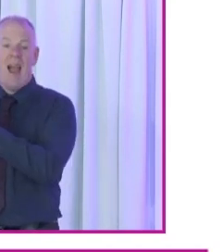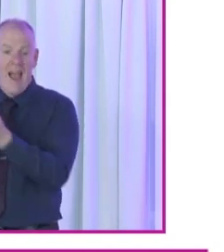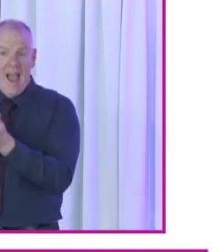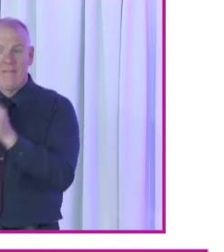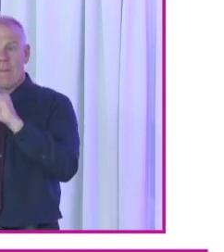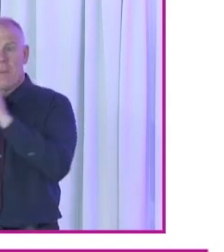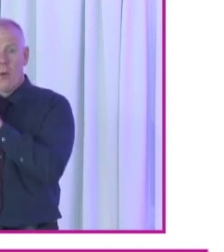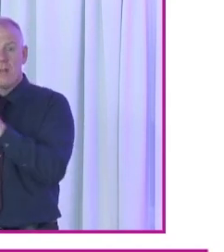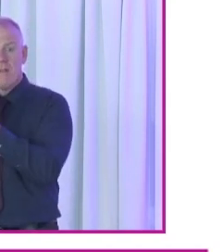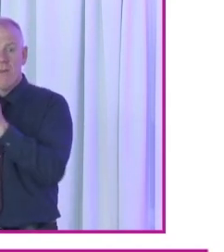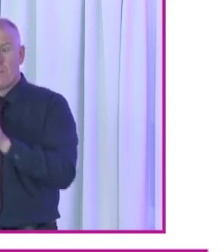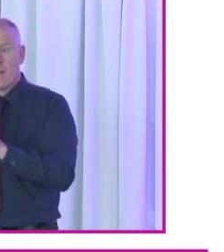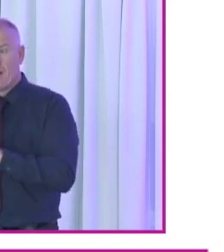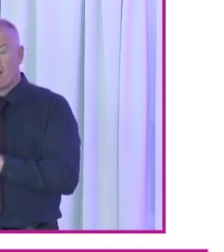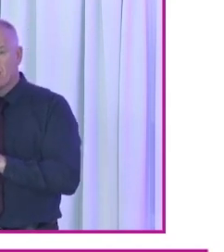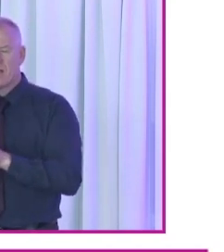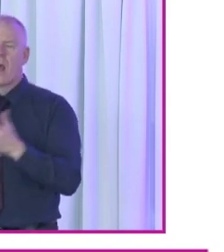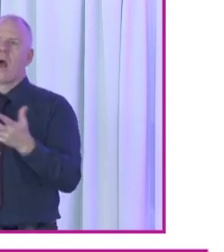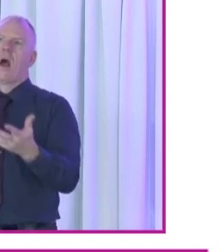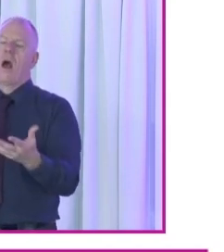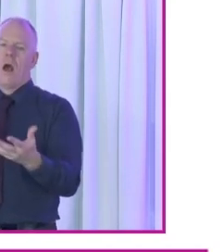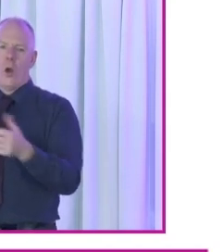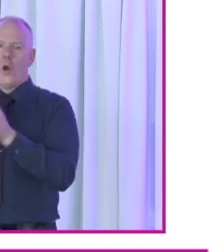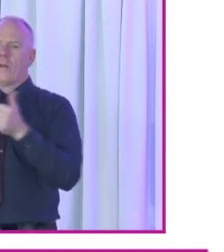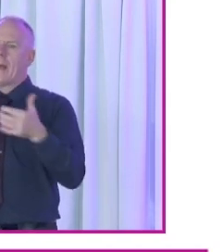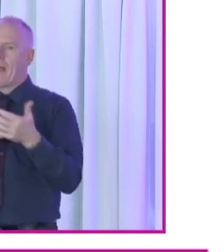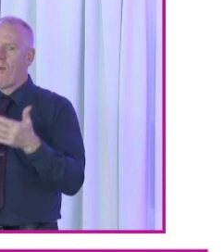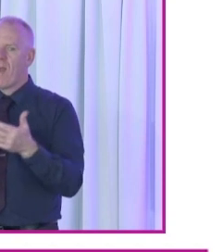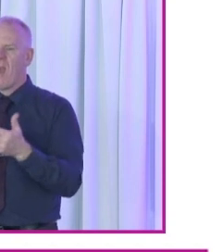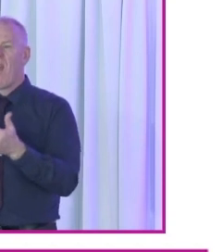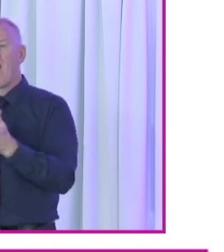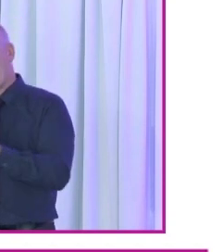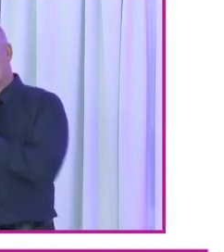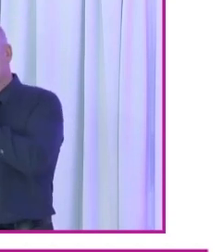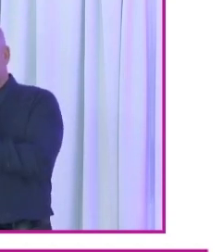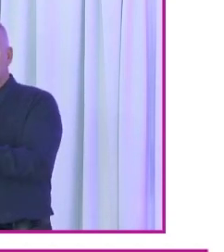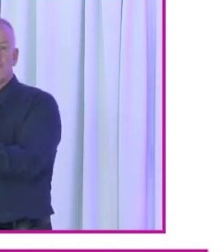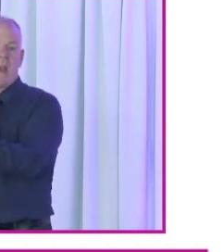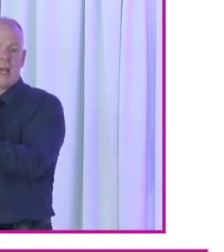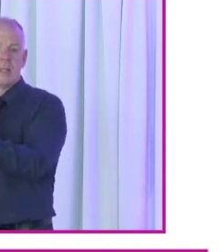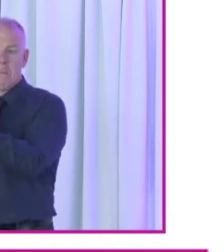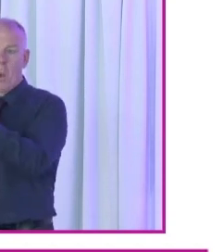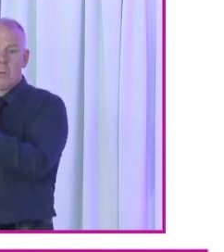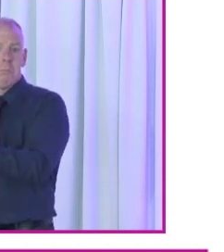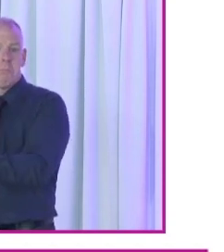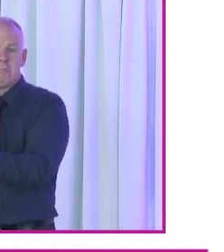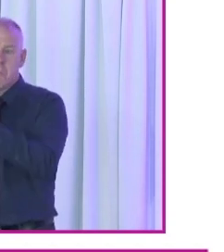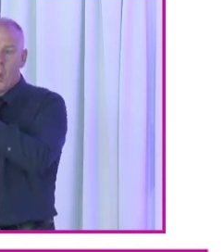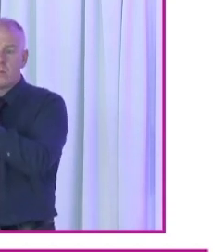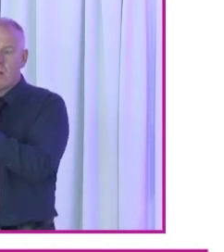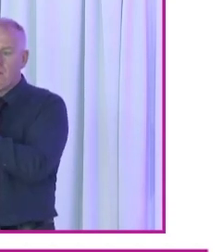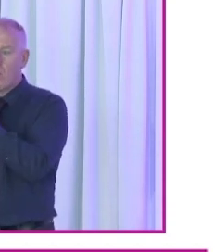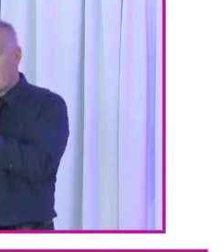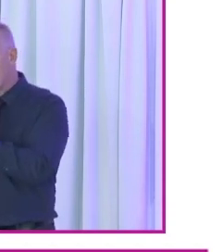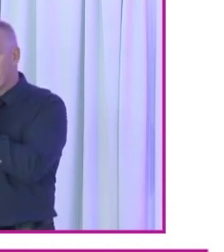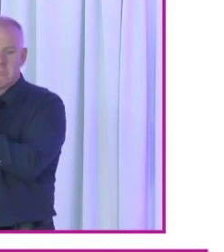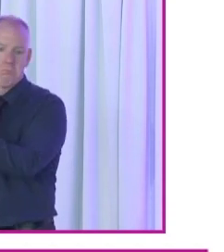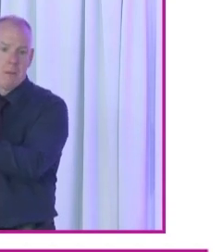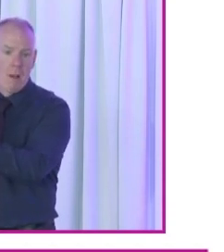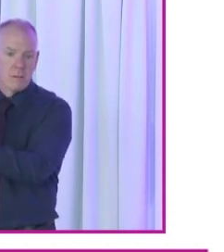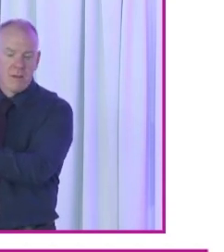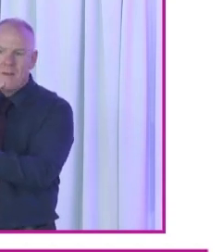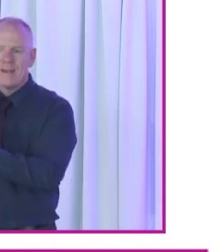all postal voters reported facing other barriers. So although they identified the postal voting experience as a positive